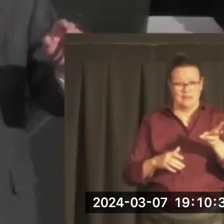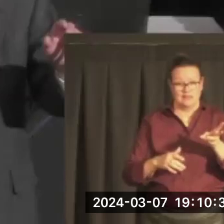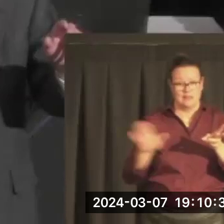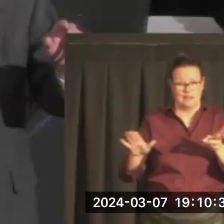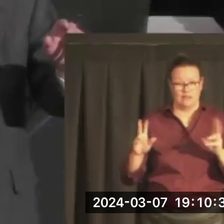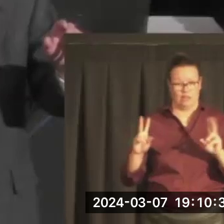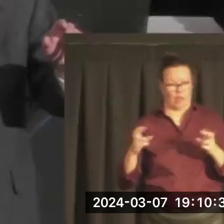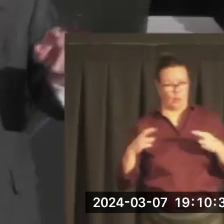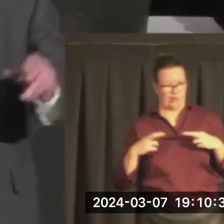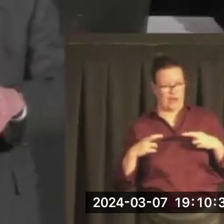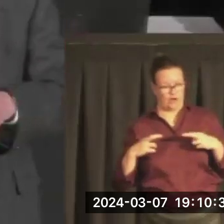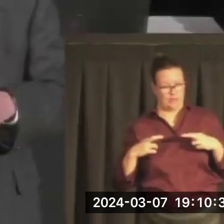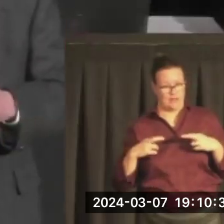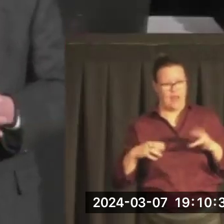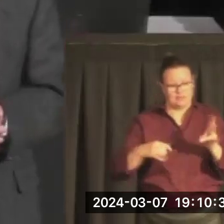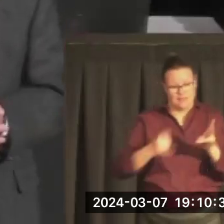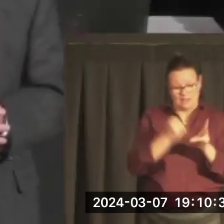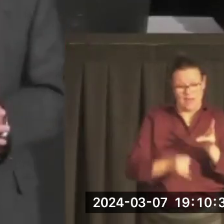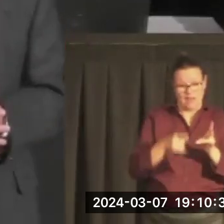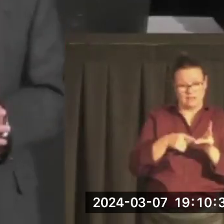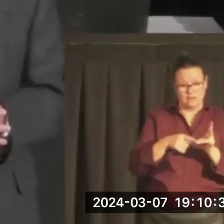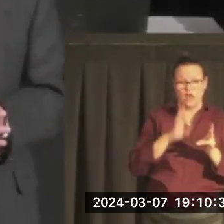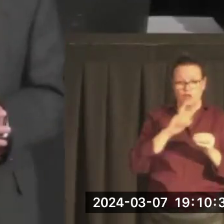I'll end with a discussion about character.